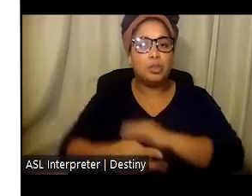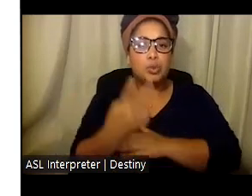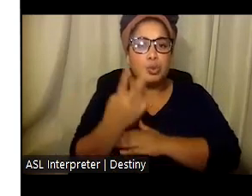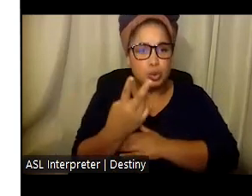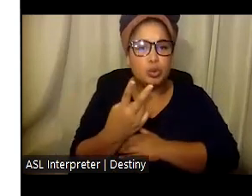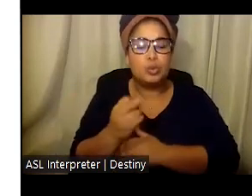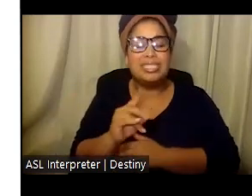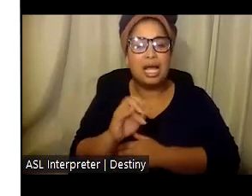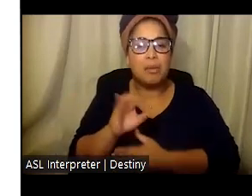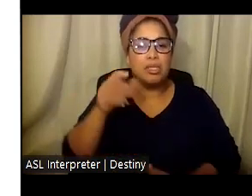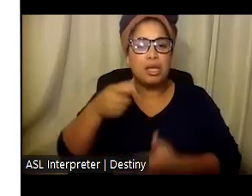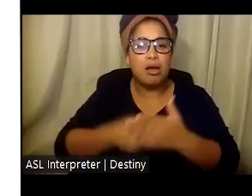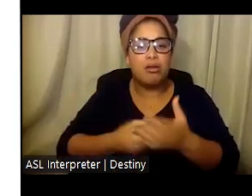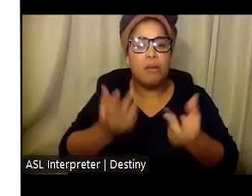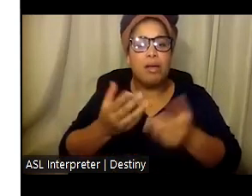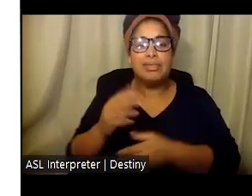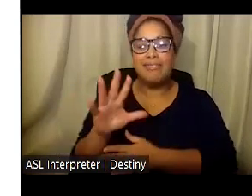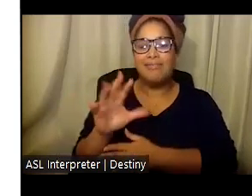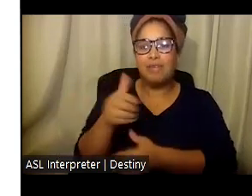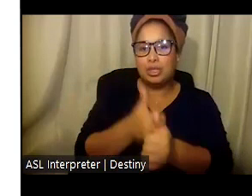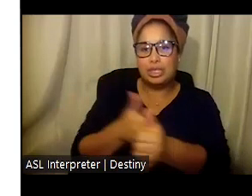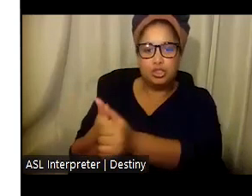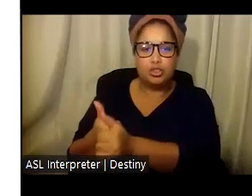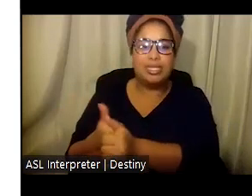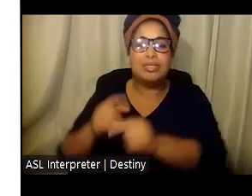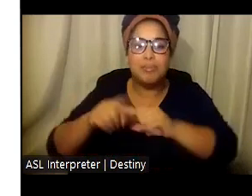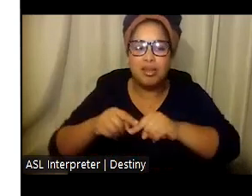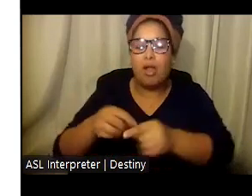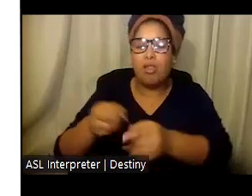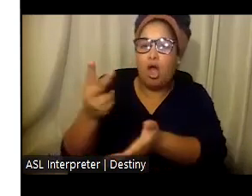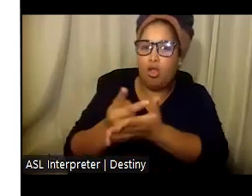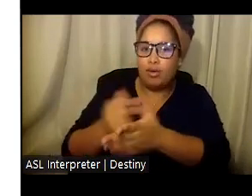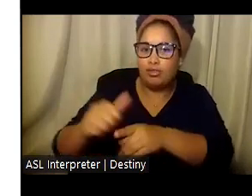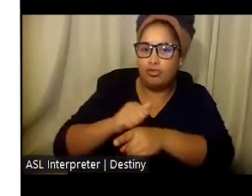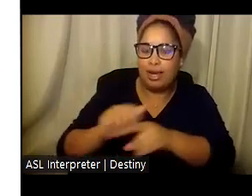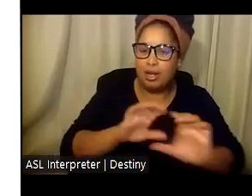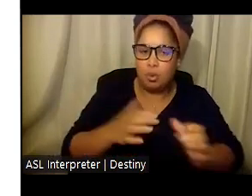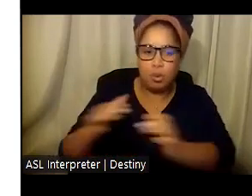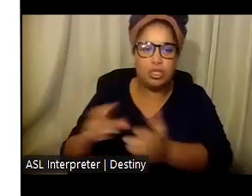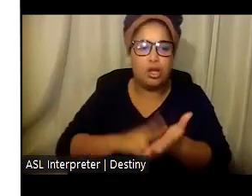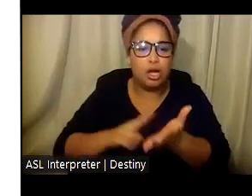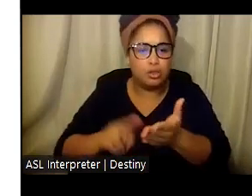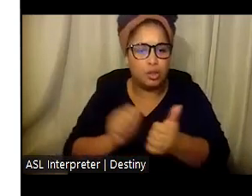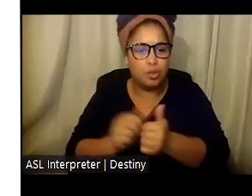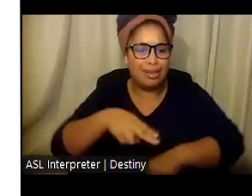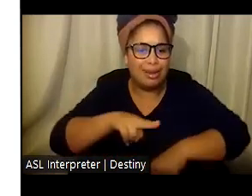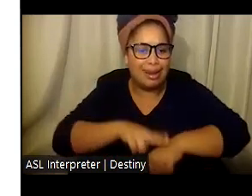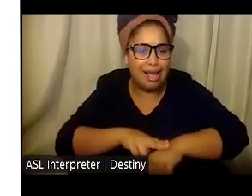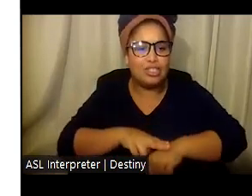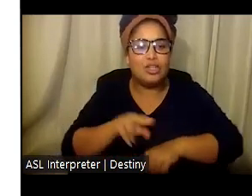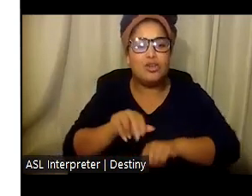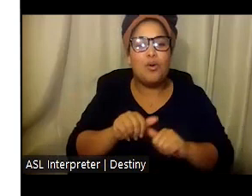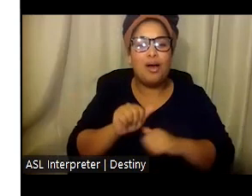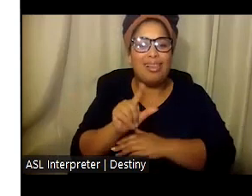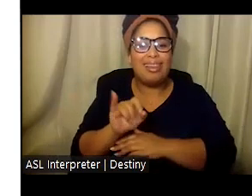upon completion of authorized training courses. DDS has contracted with the National Alliance for Direct